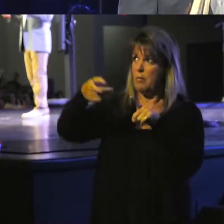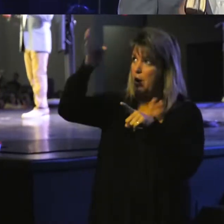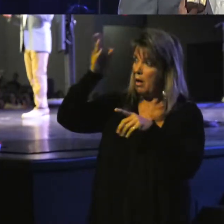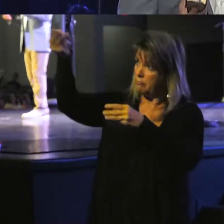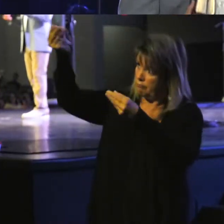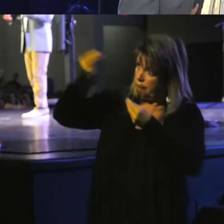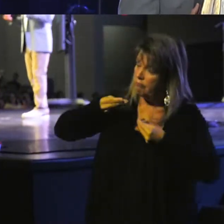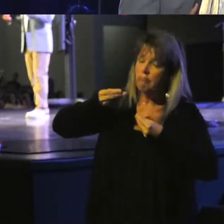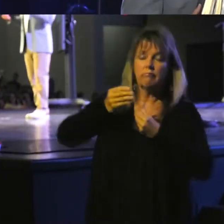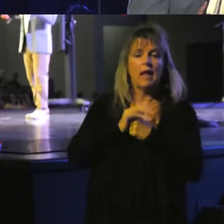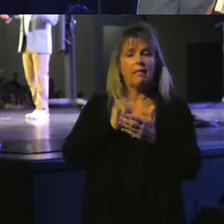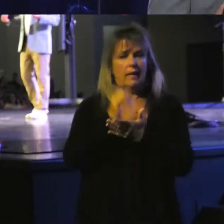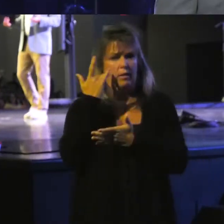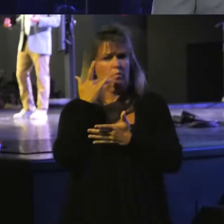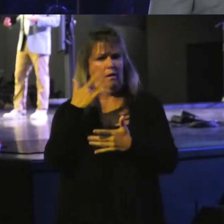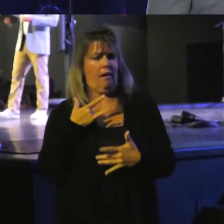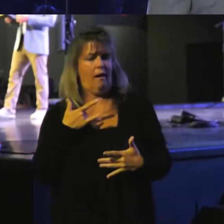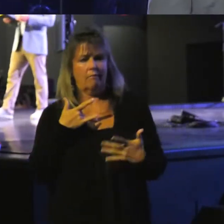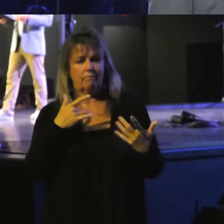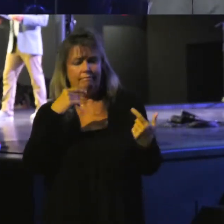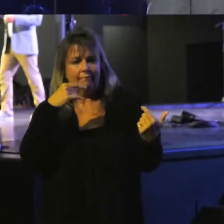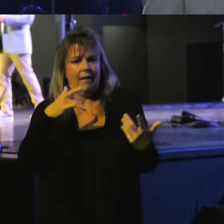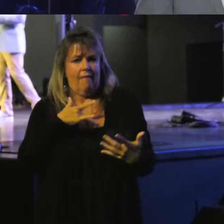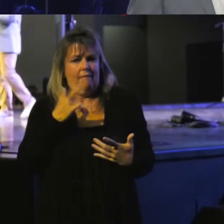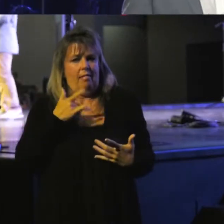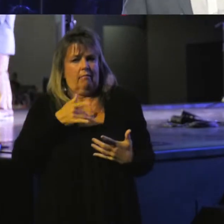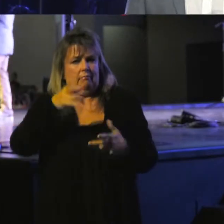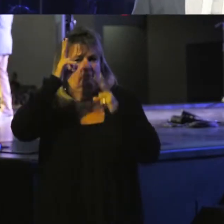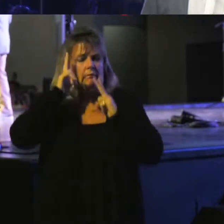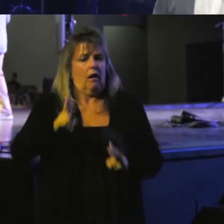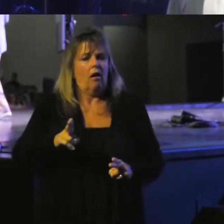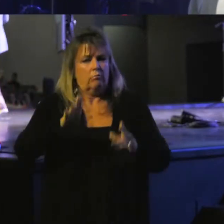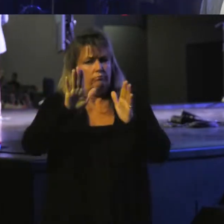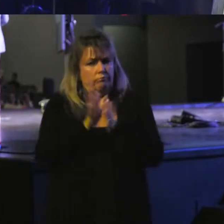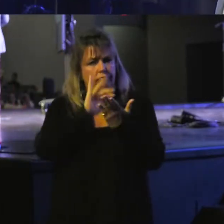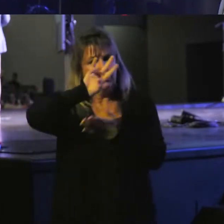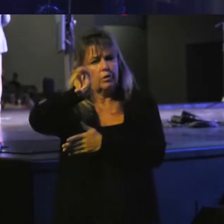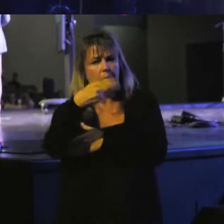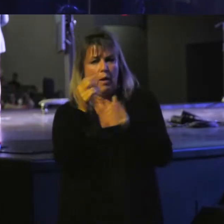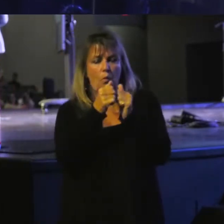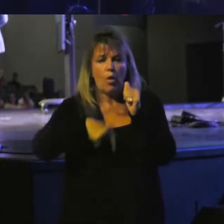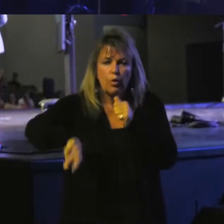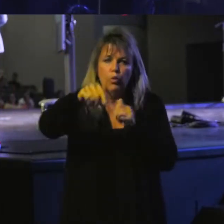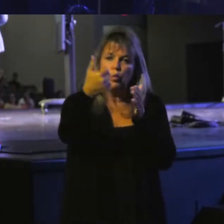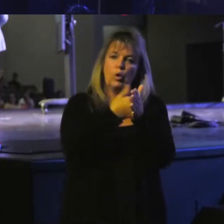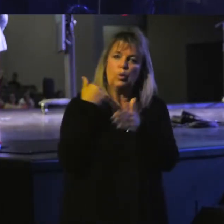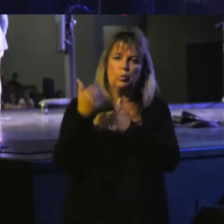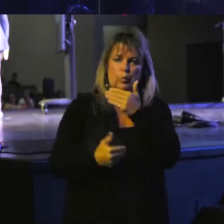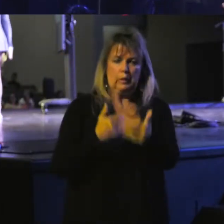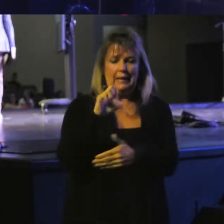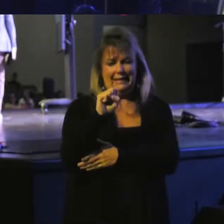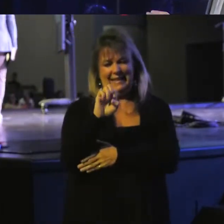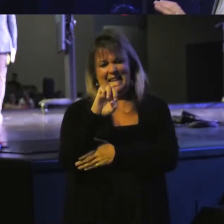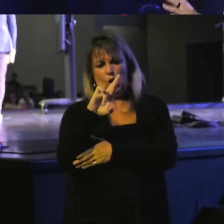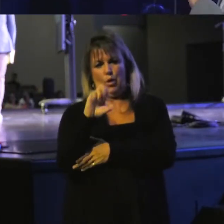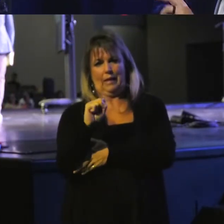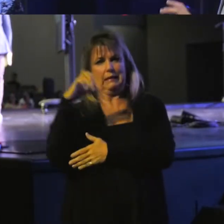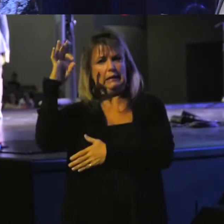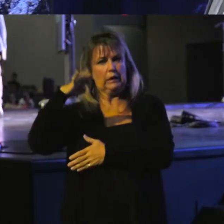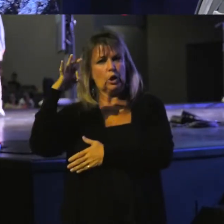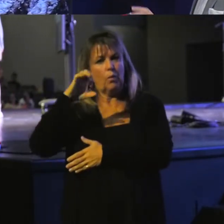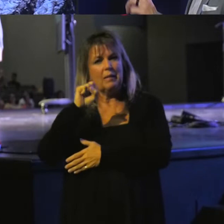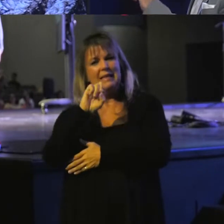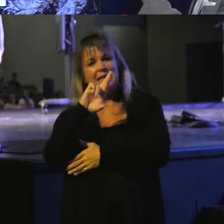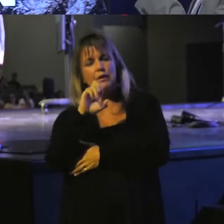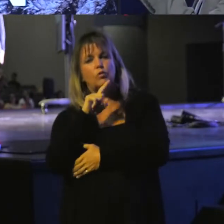And that's why I count it such an honor to open this book with you to this new sermon series. A sermon series that